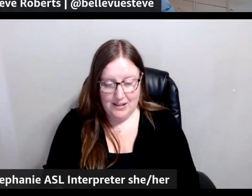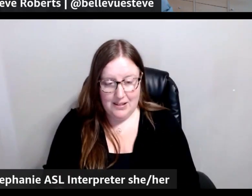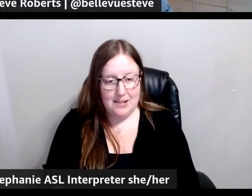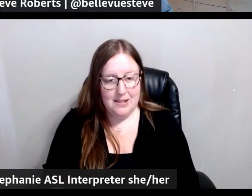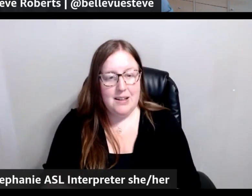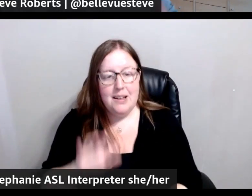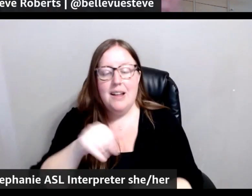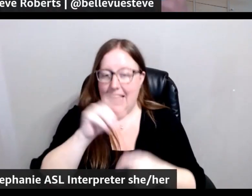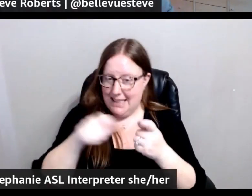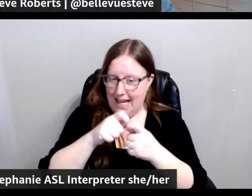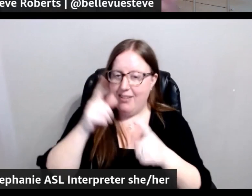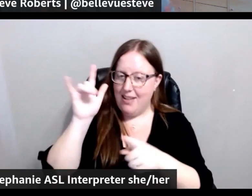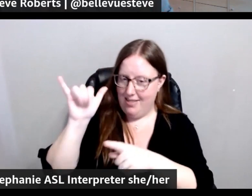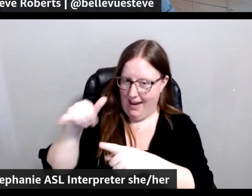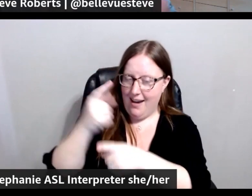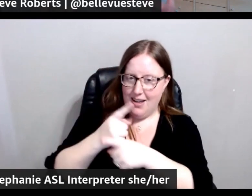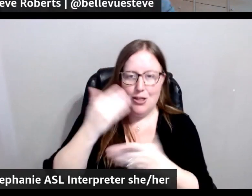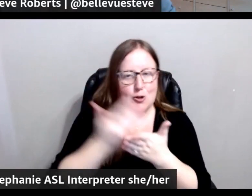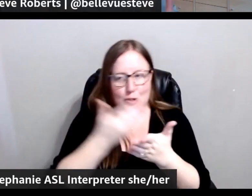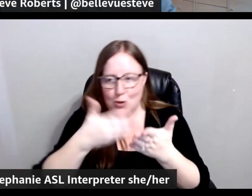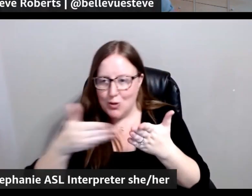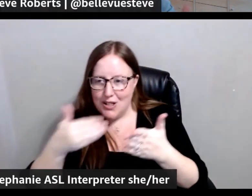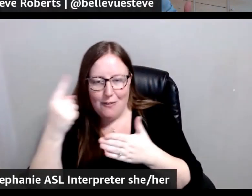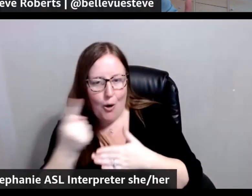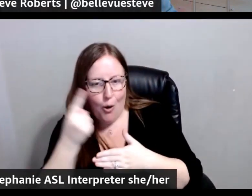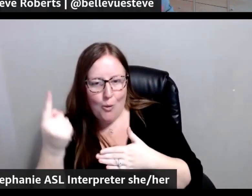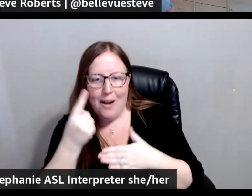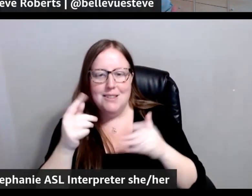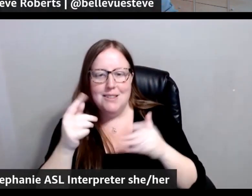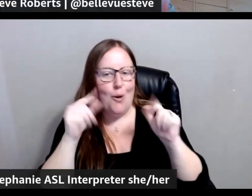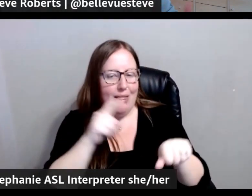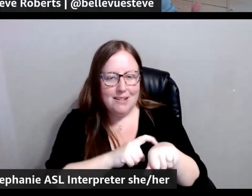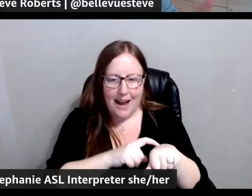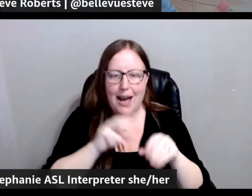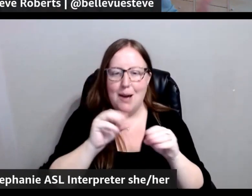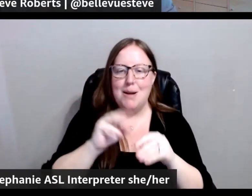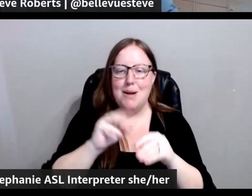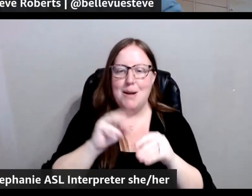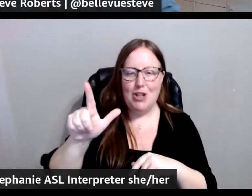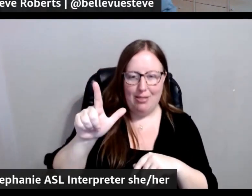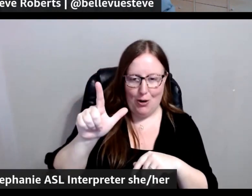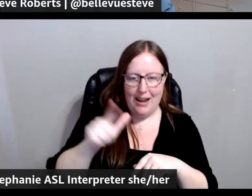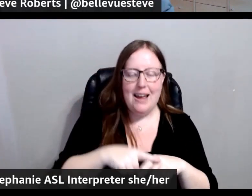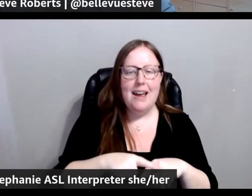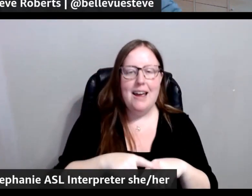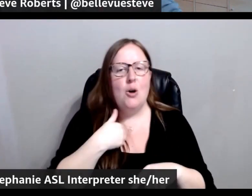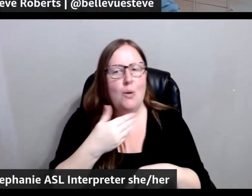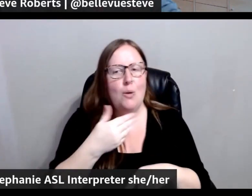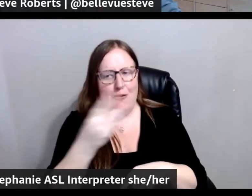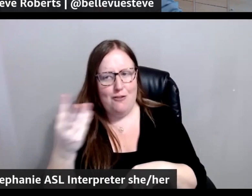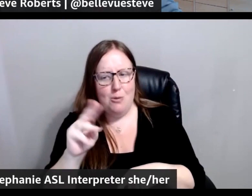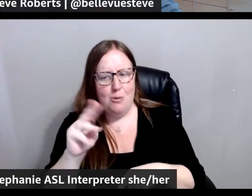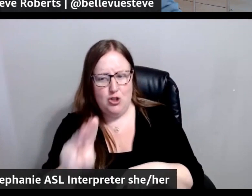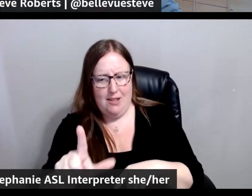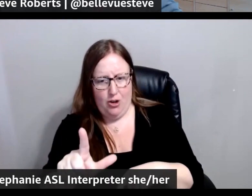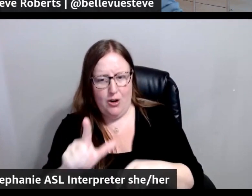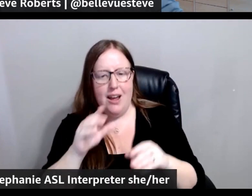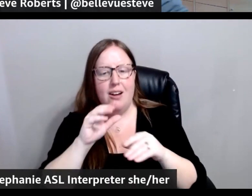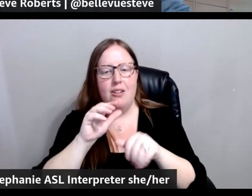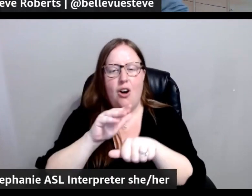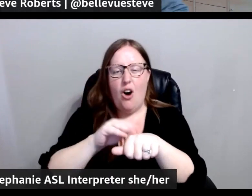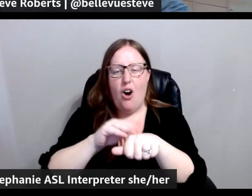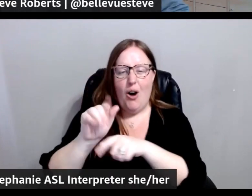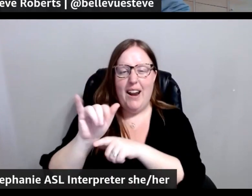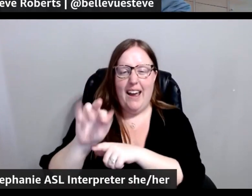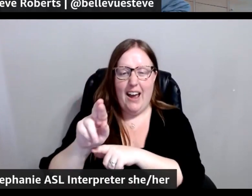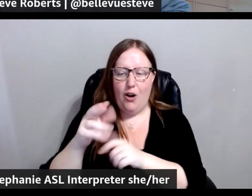that's exactly. right? There's new stuff coming at you all the time in machine learning. And we've done quite a few machine learning segments on air over time. And every time